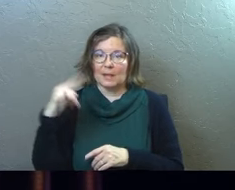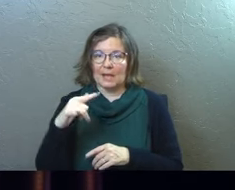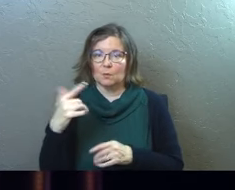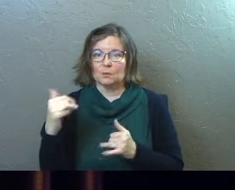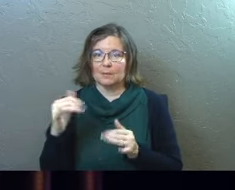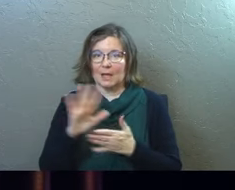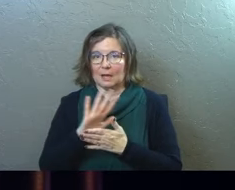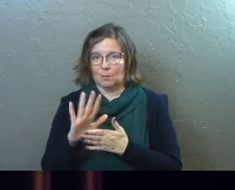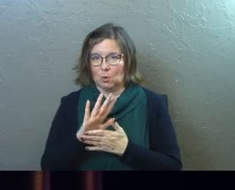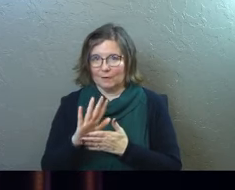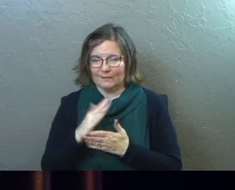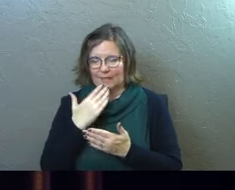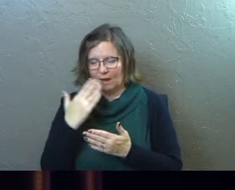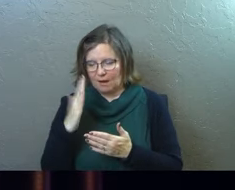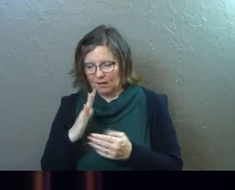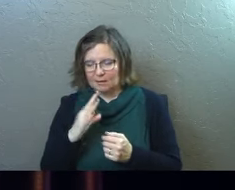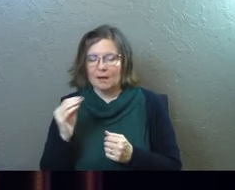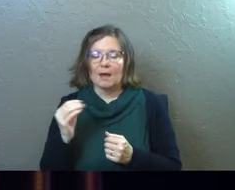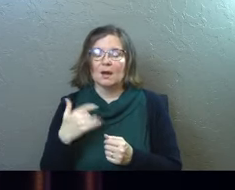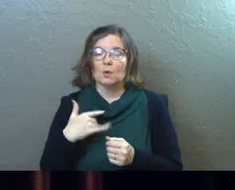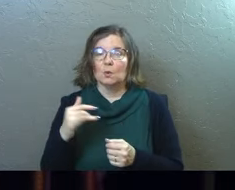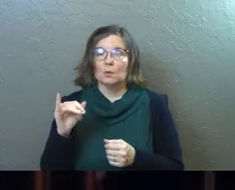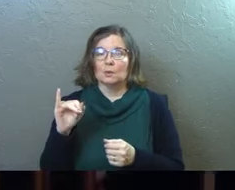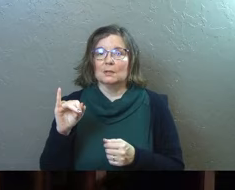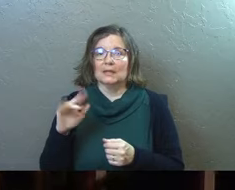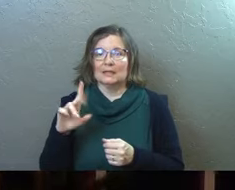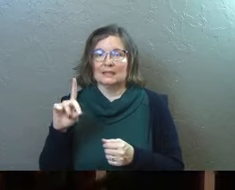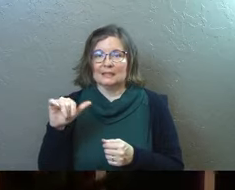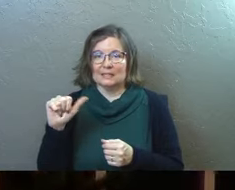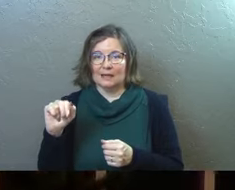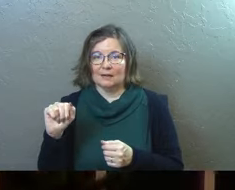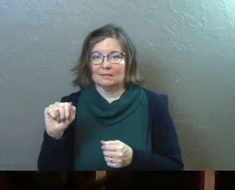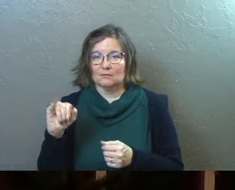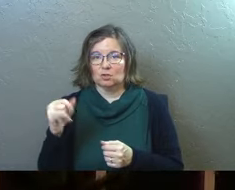was playing a movie, thank God. And it was Indiana Jones.